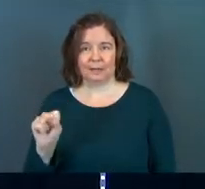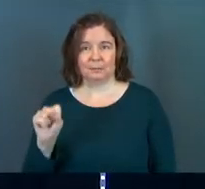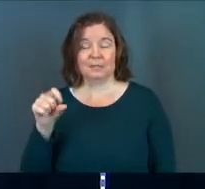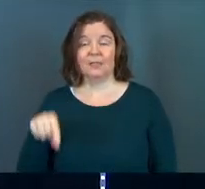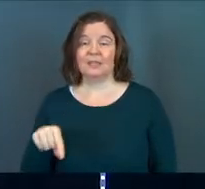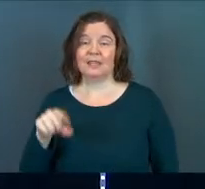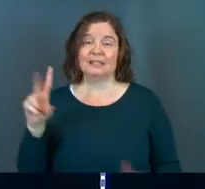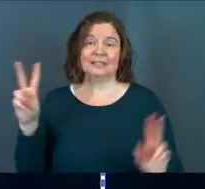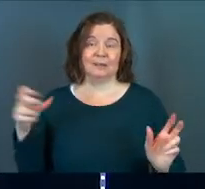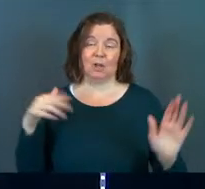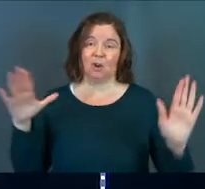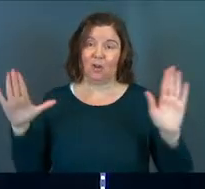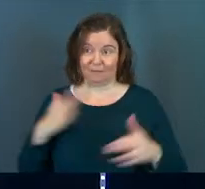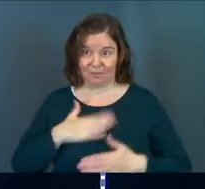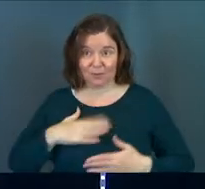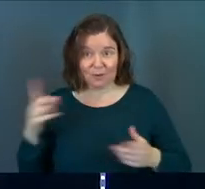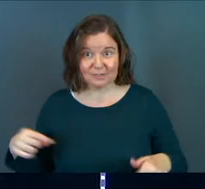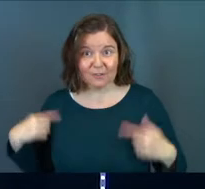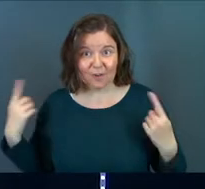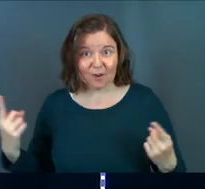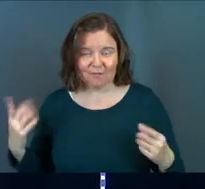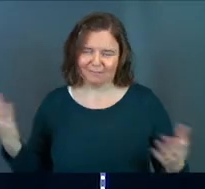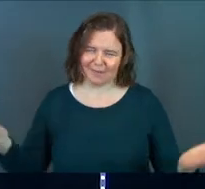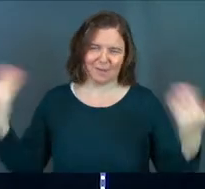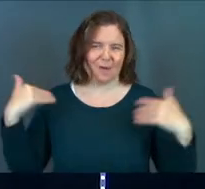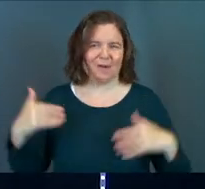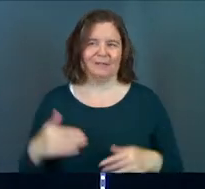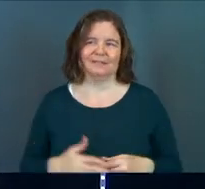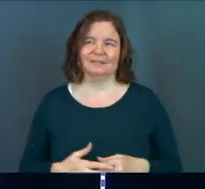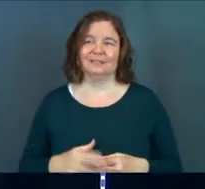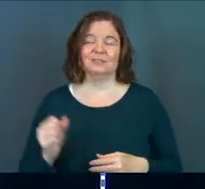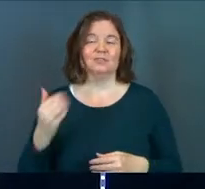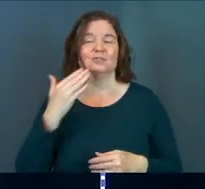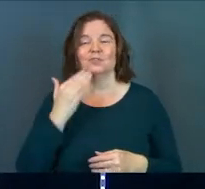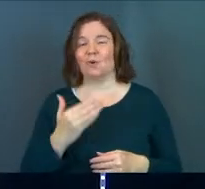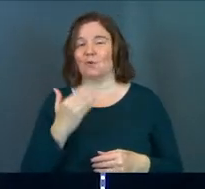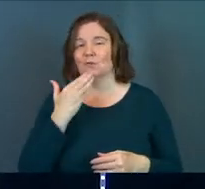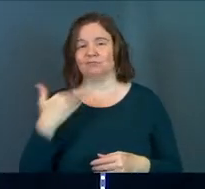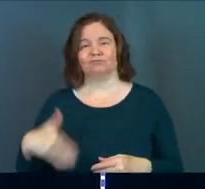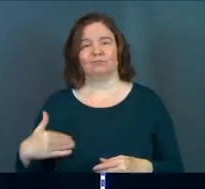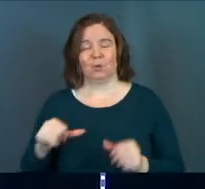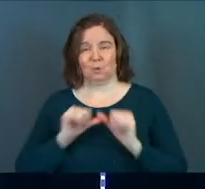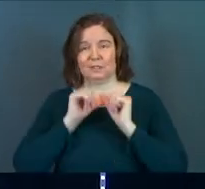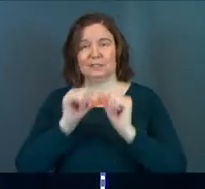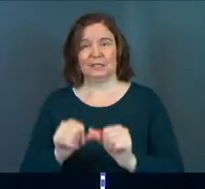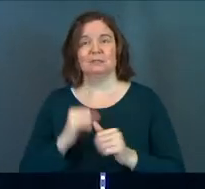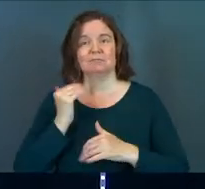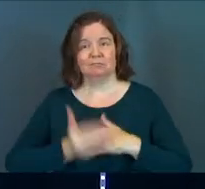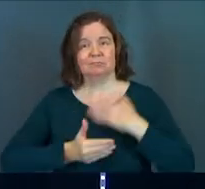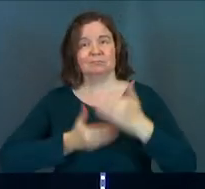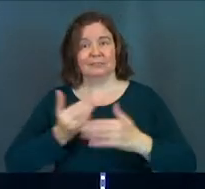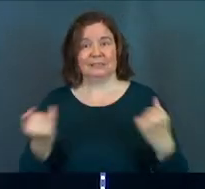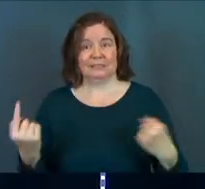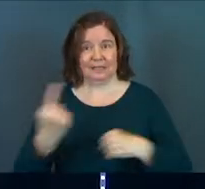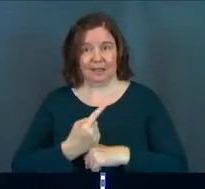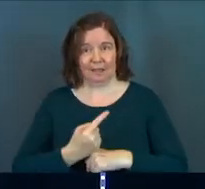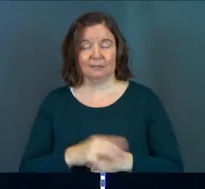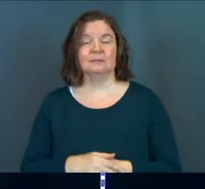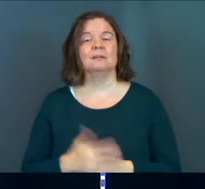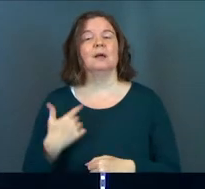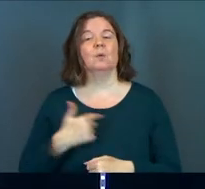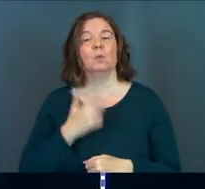been awesome. Have you guys enjoyed this series? Come on. It's been so good, and we're going to continue moving forward in this today,